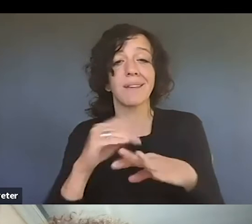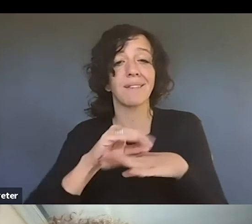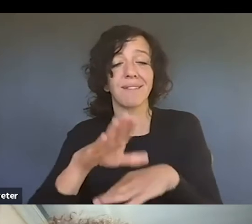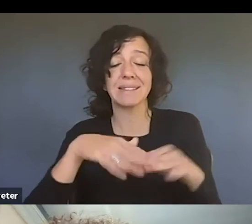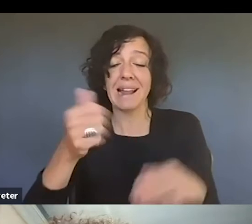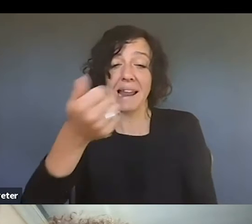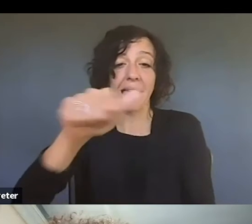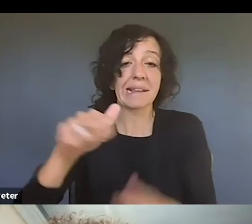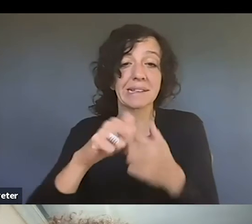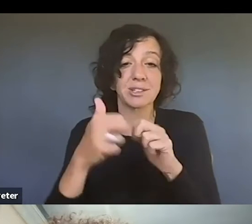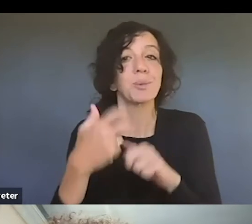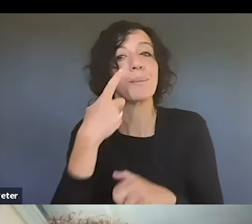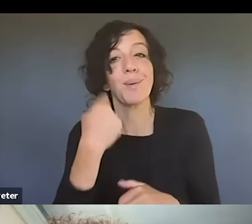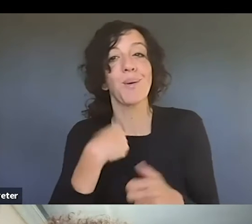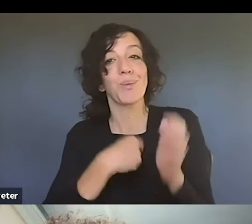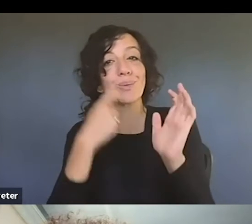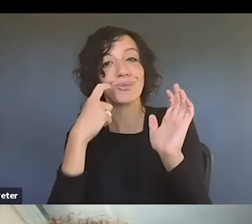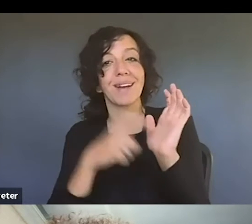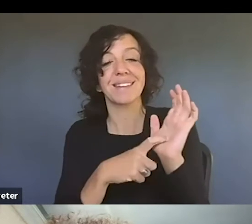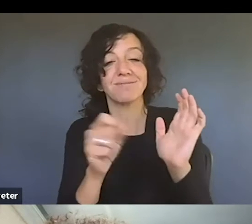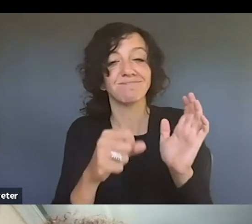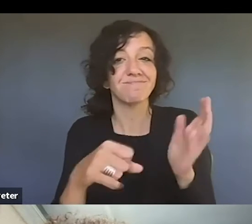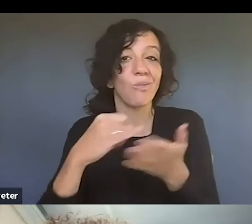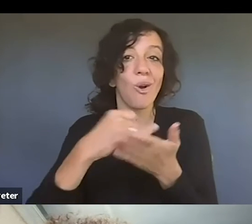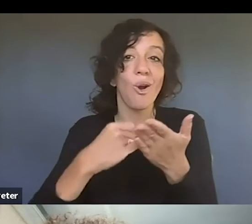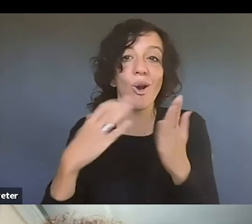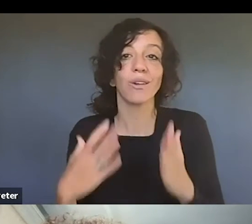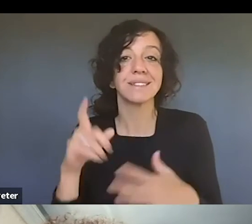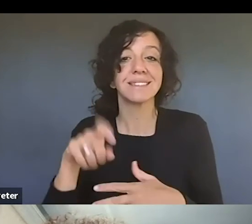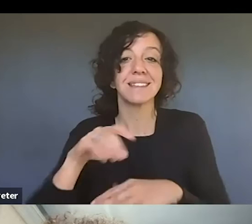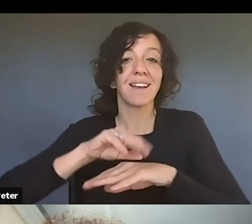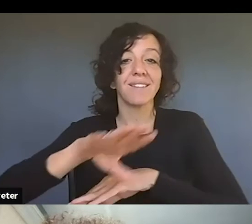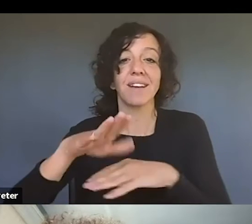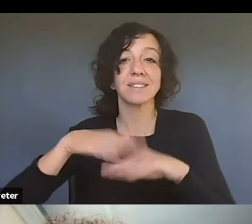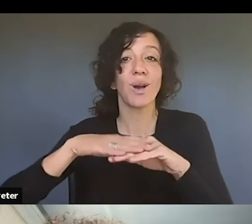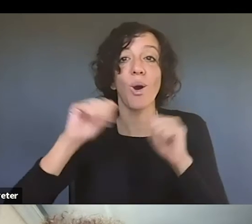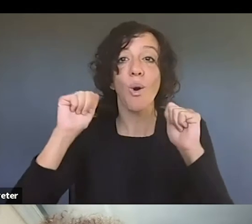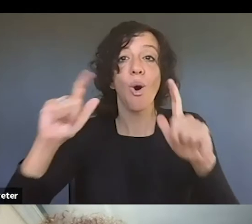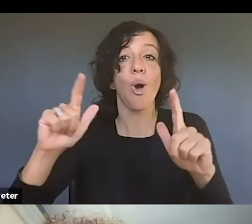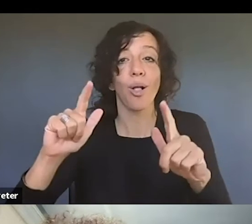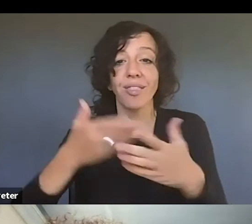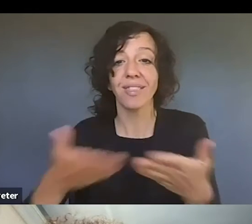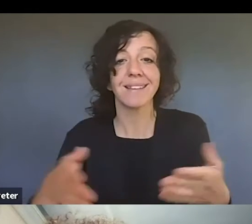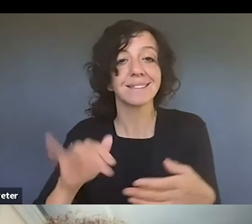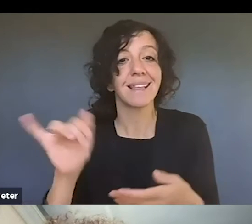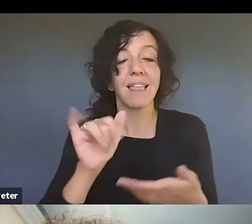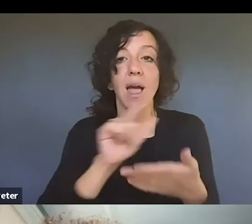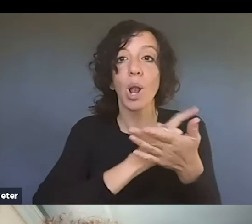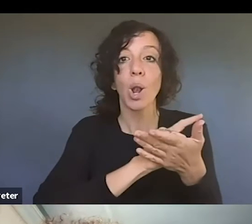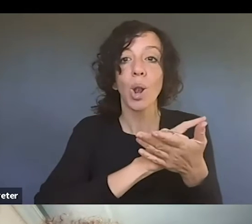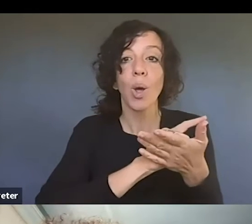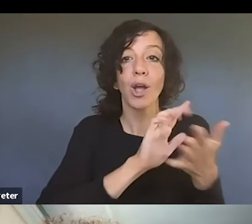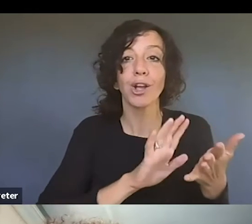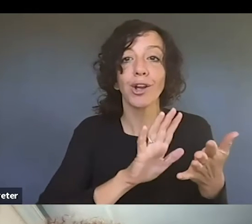because we recognize that artists need advice on everything from lawyer, tenant, uh, sorry, lawyer,